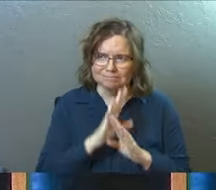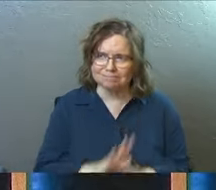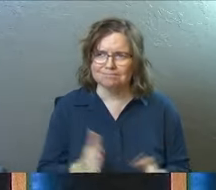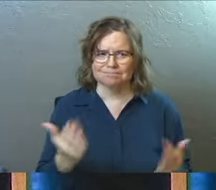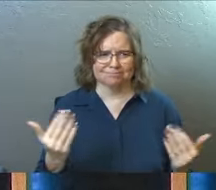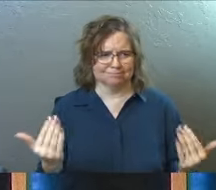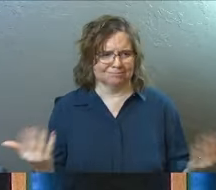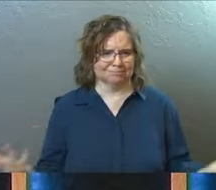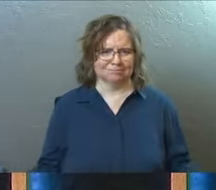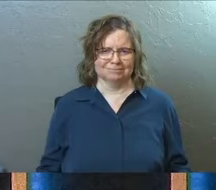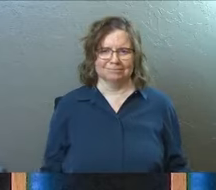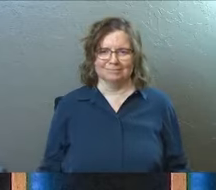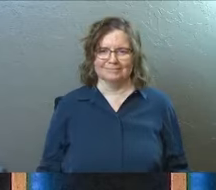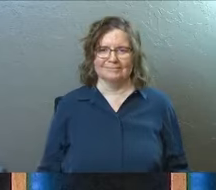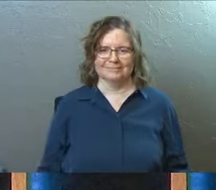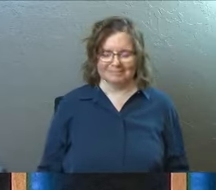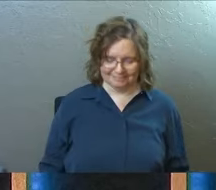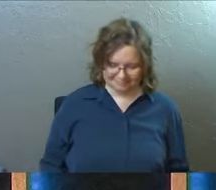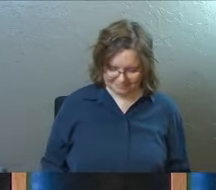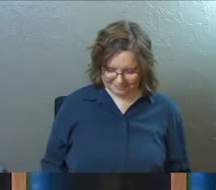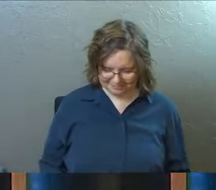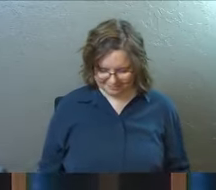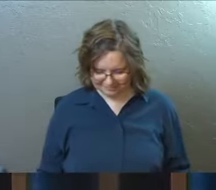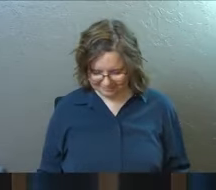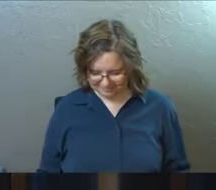deserve up here. I'll just tell you that right now.